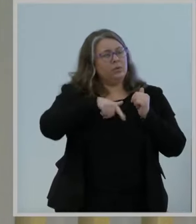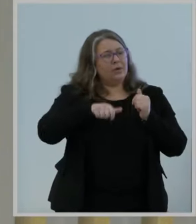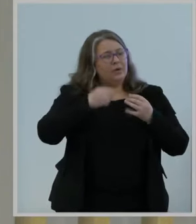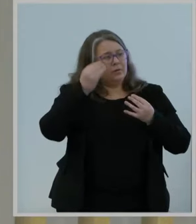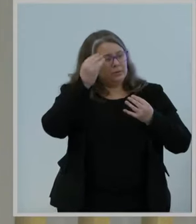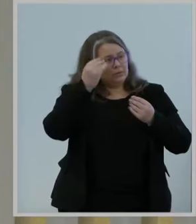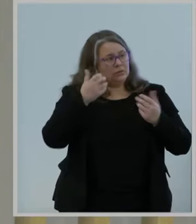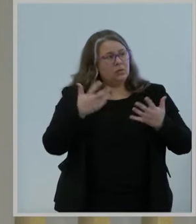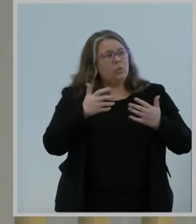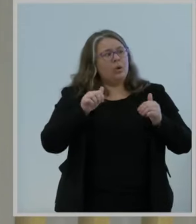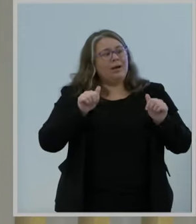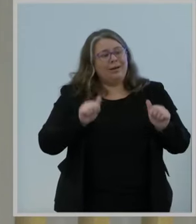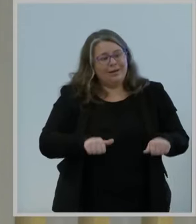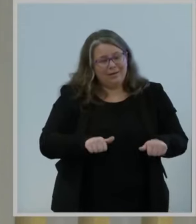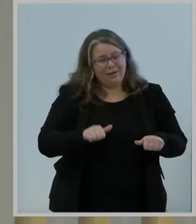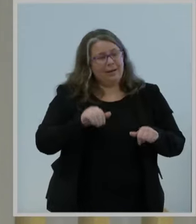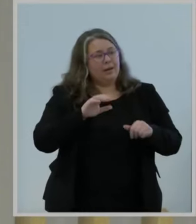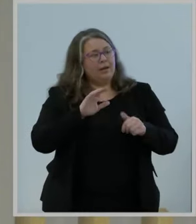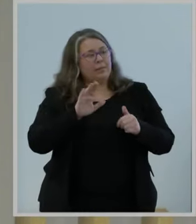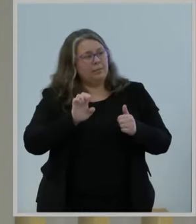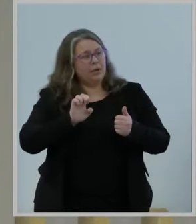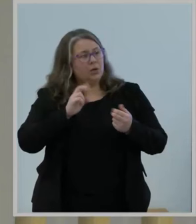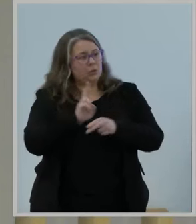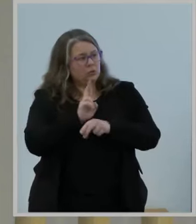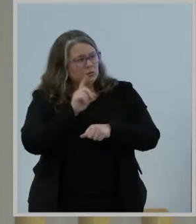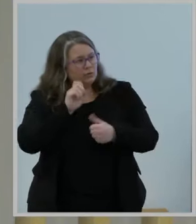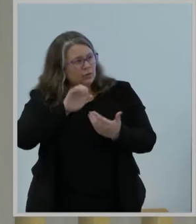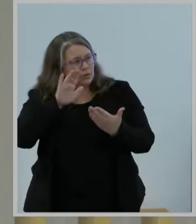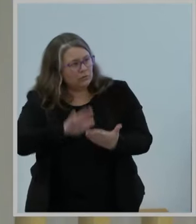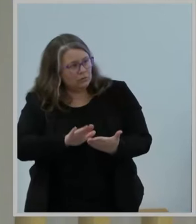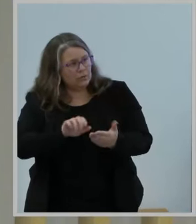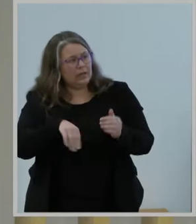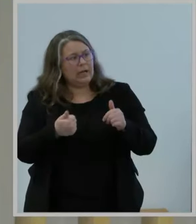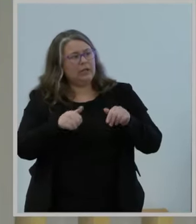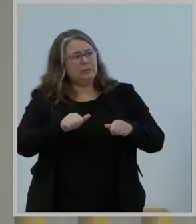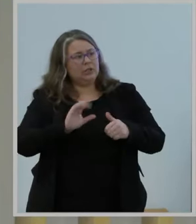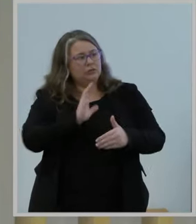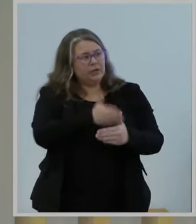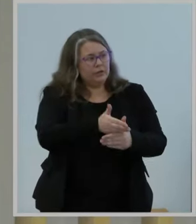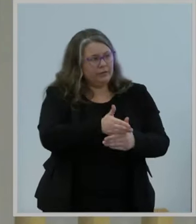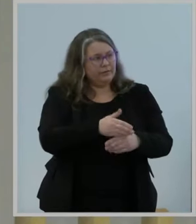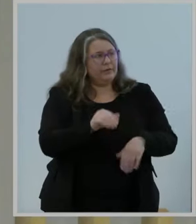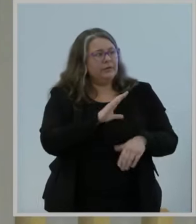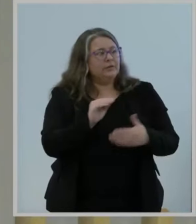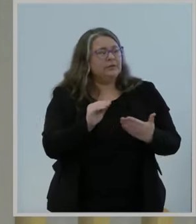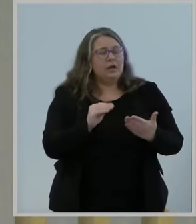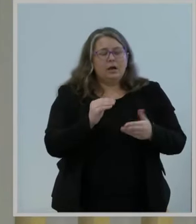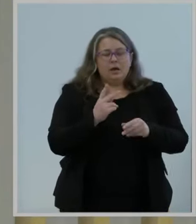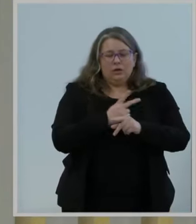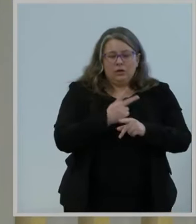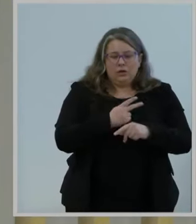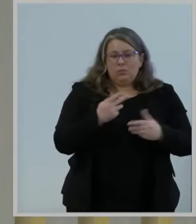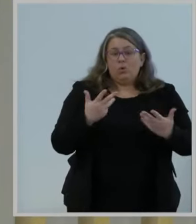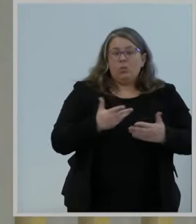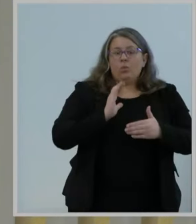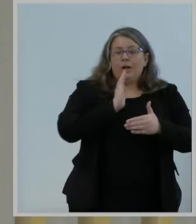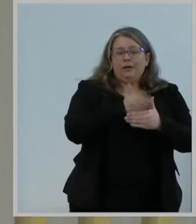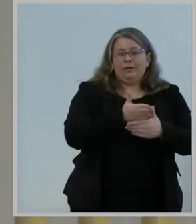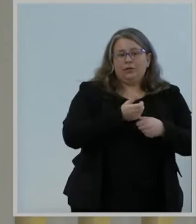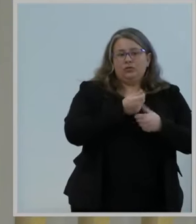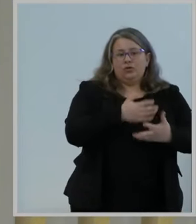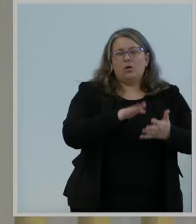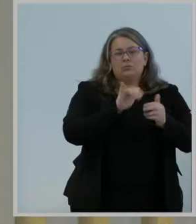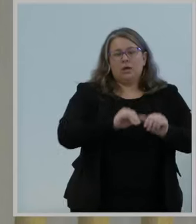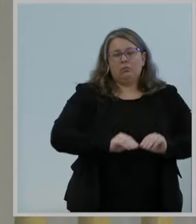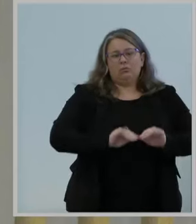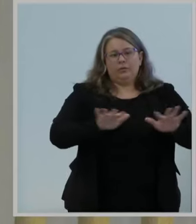We must be prepared just in case it turns out that simulations are in certain instances wrong and harmful interference is caused by the proliferation of the VLP devices approved